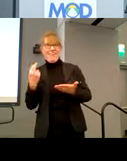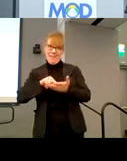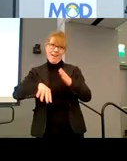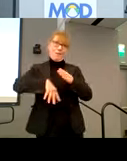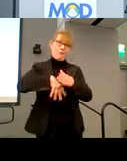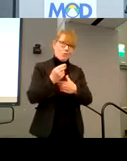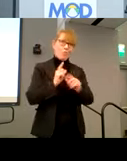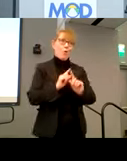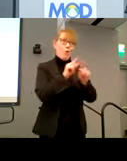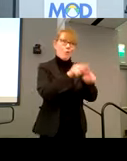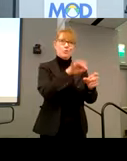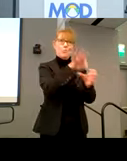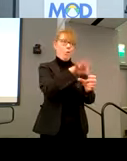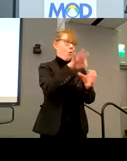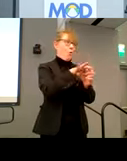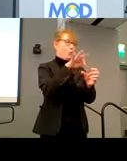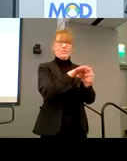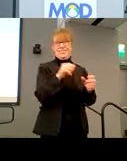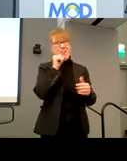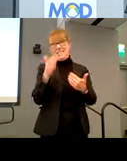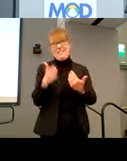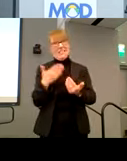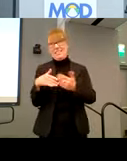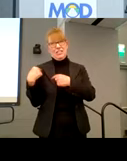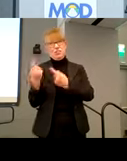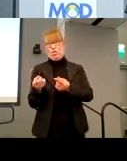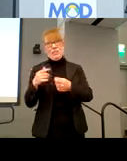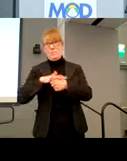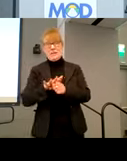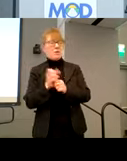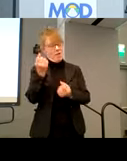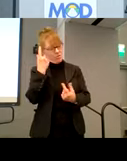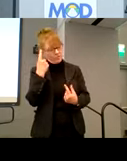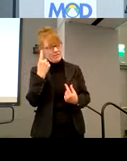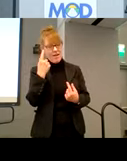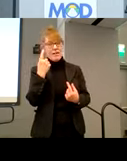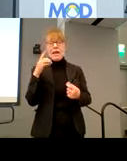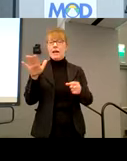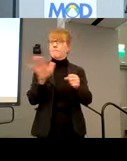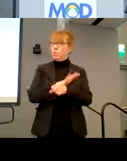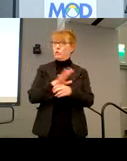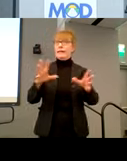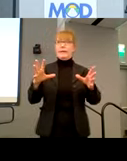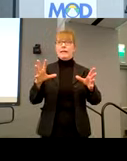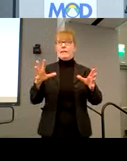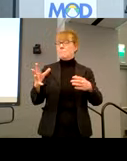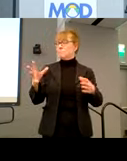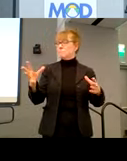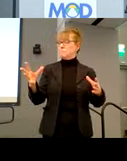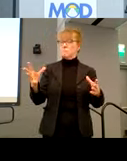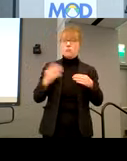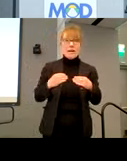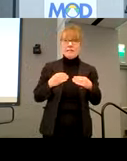haven't been able to do that as easily during the pandemic. And I understand that. And I fully embrace the,